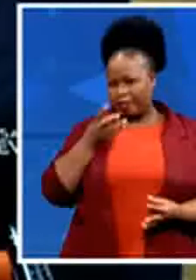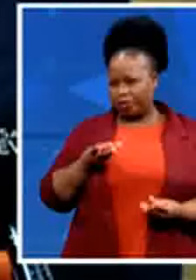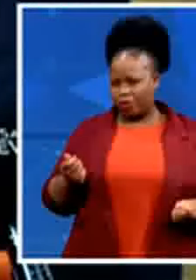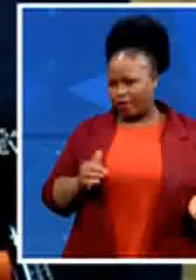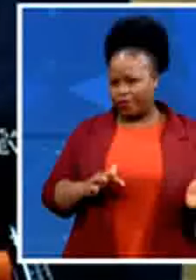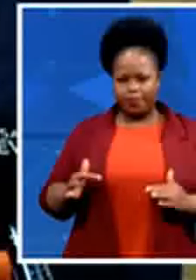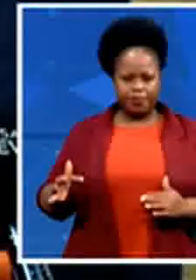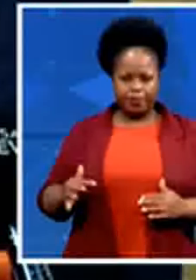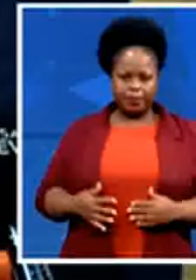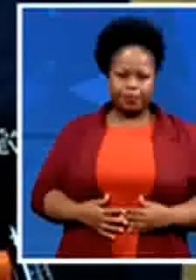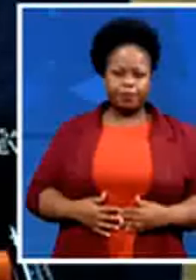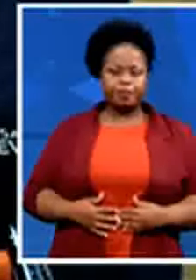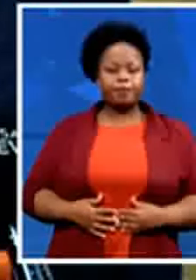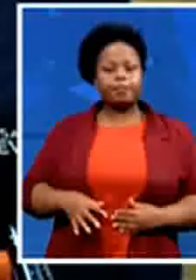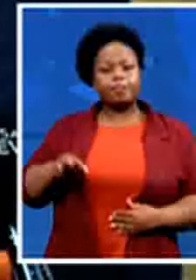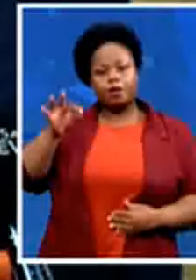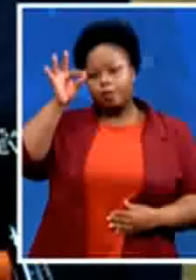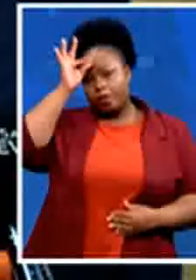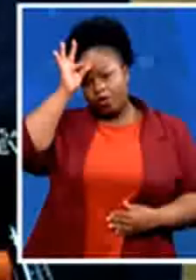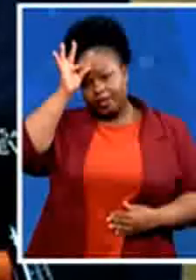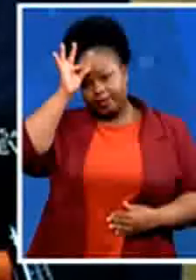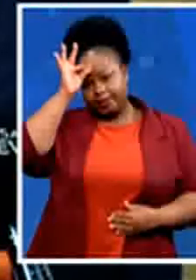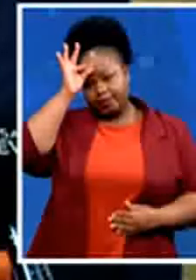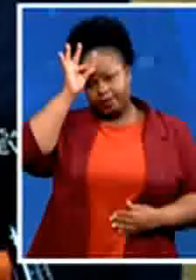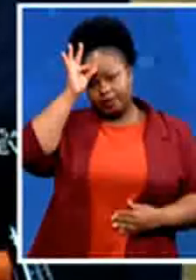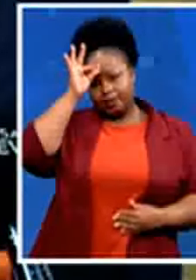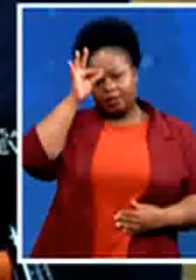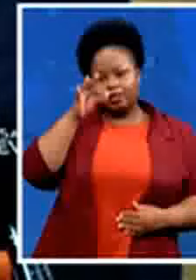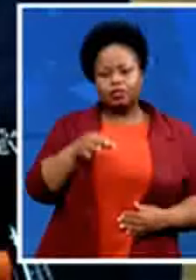are called after the crimes are committed